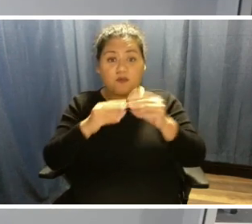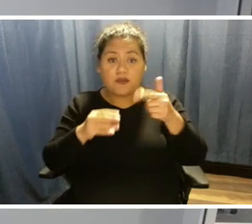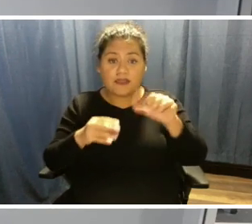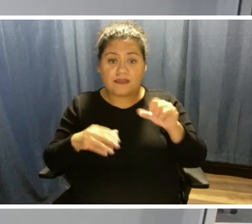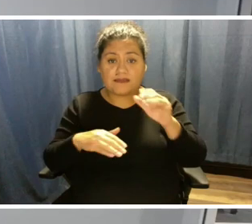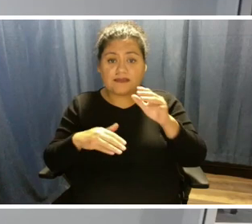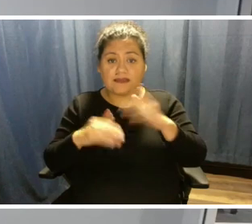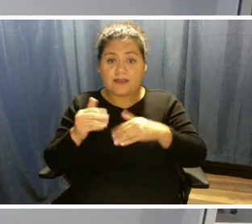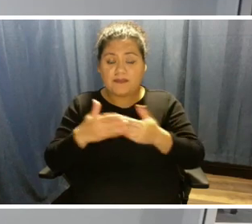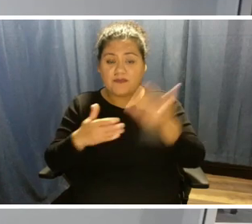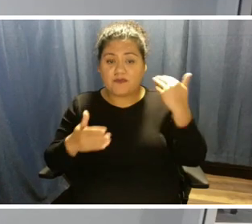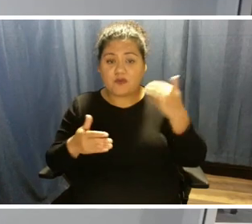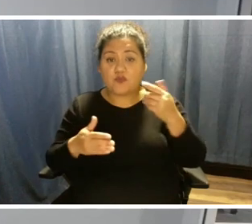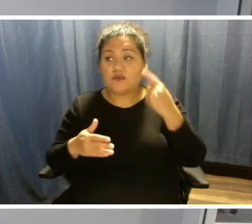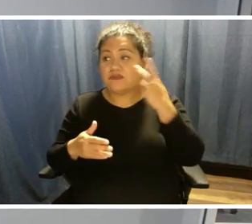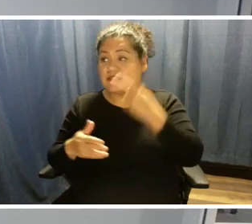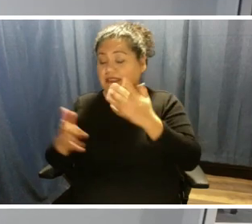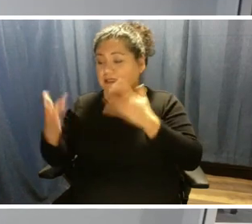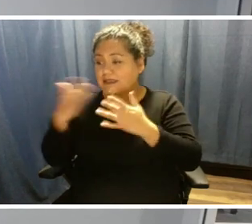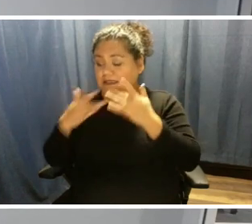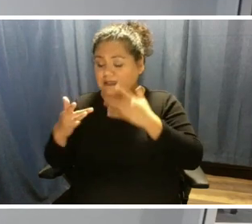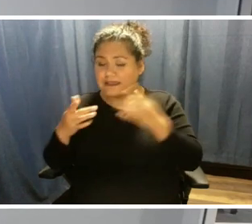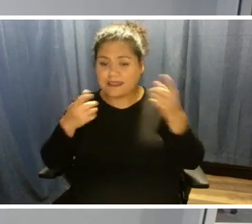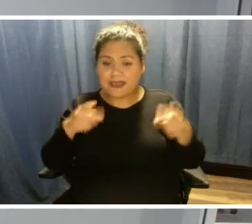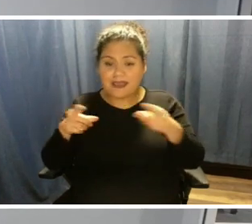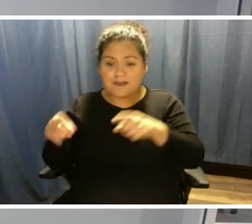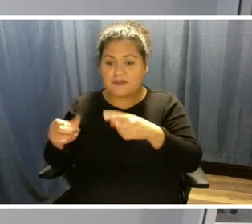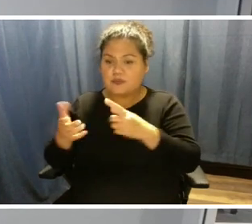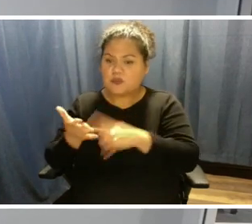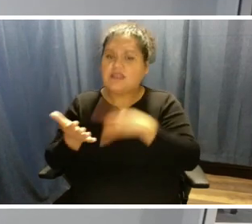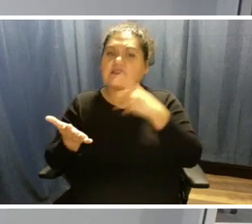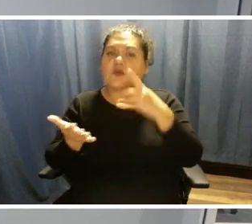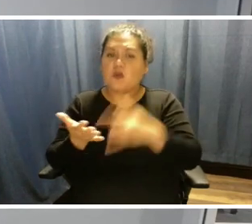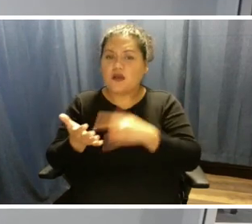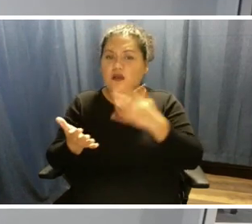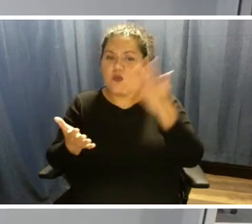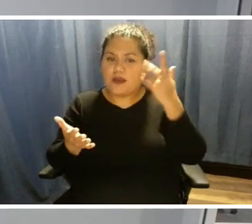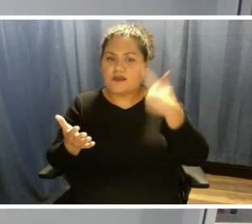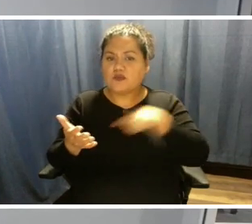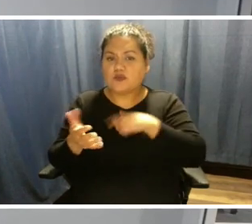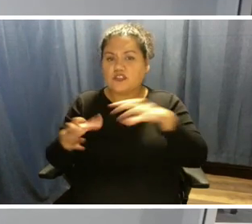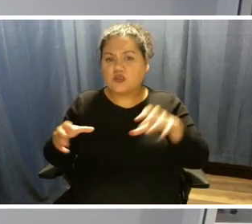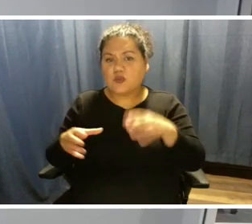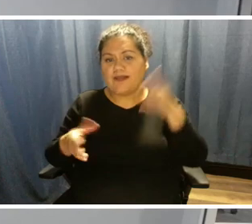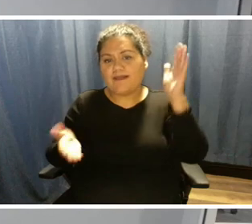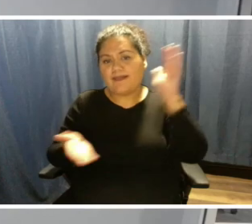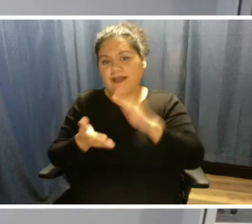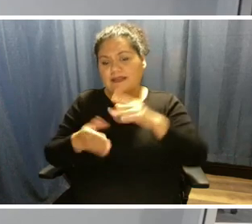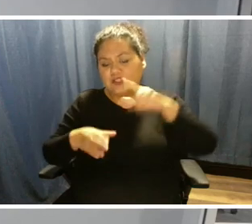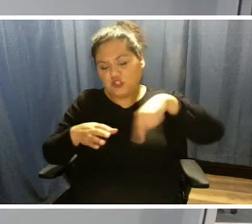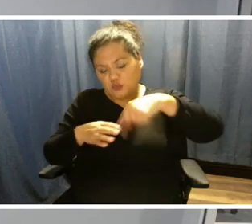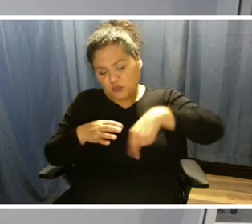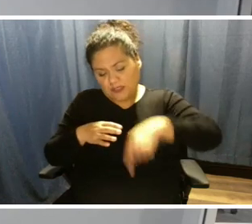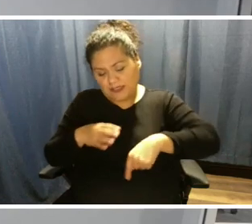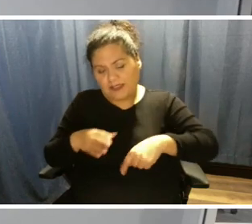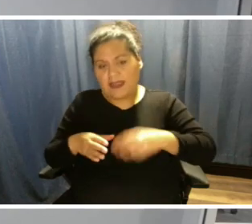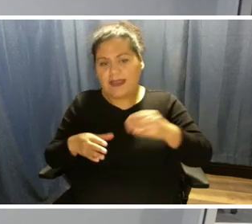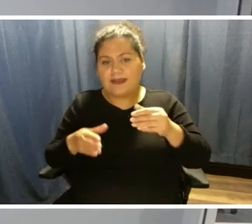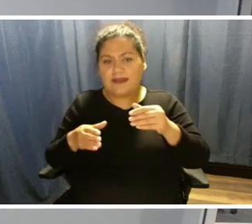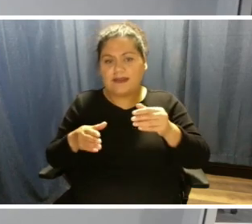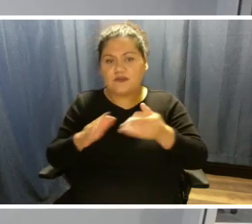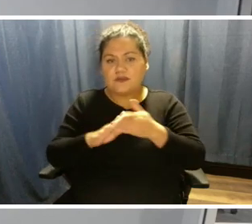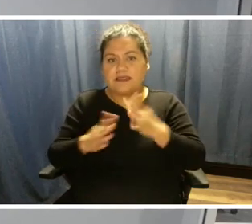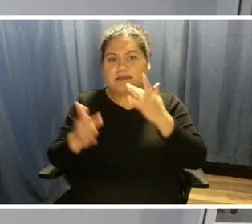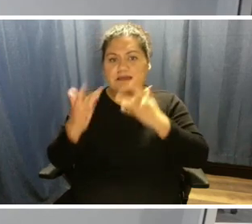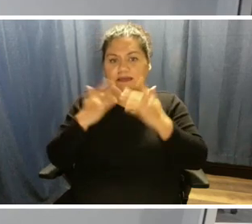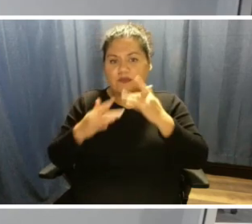scarcity occurs from time to time because we've done less drilling. And as that scarcity does occur, then we see gas